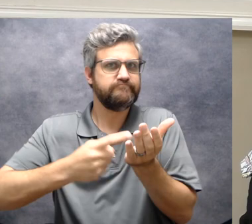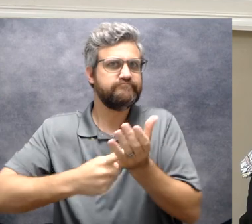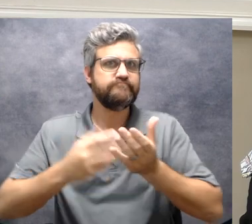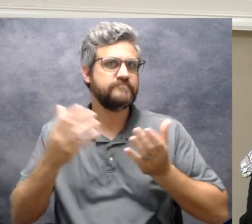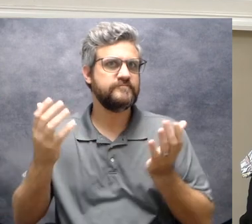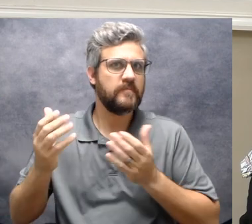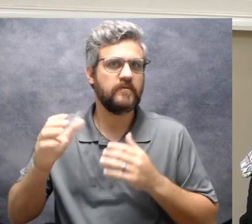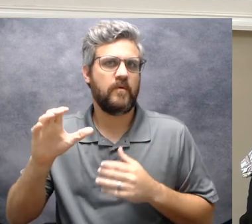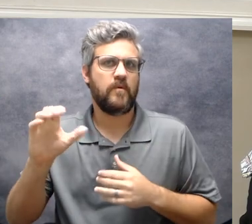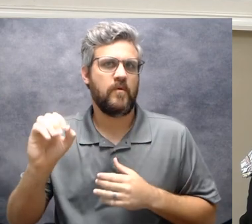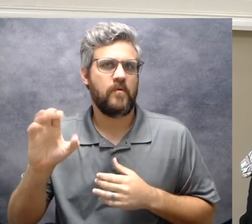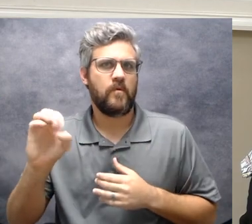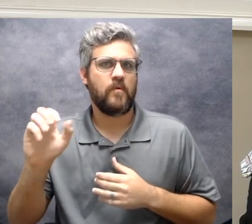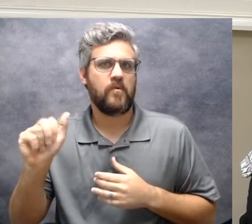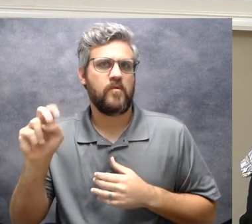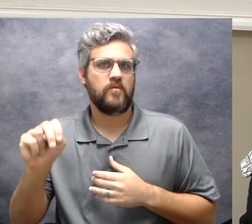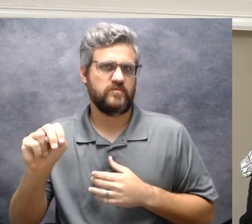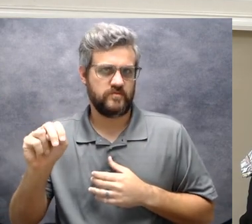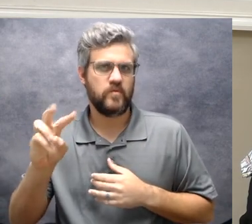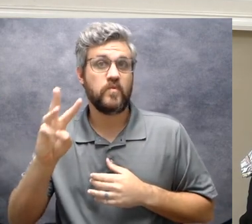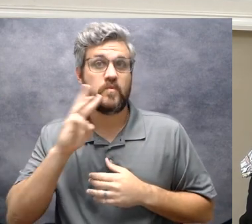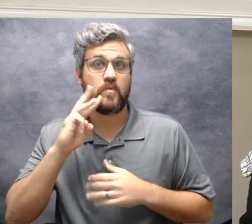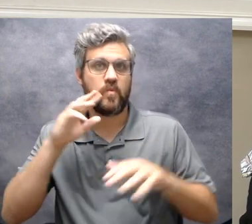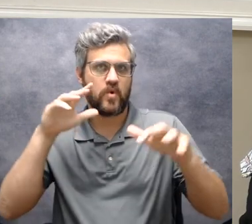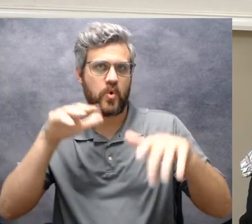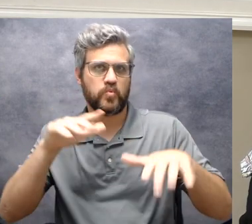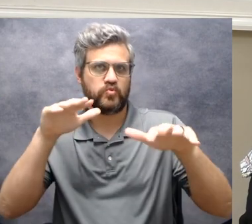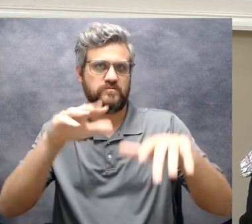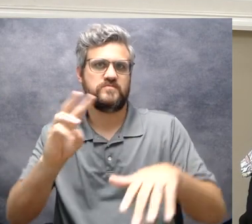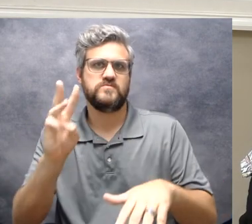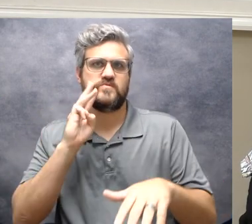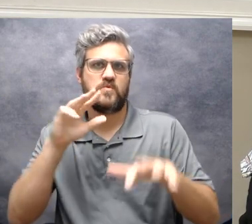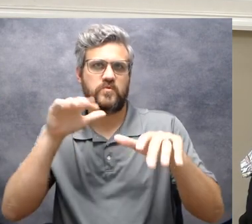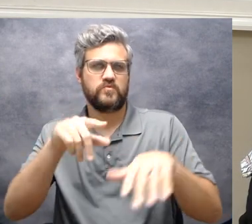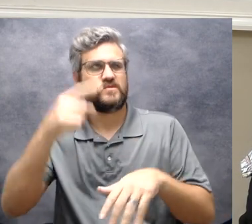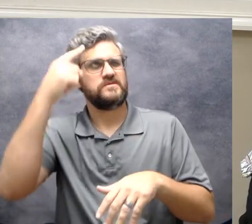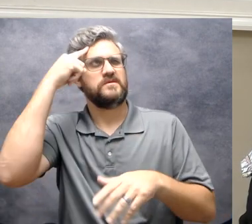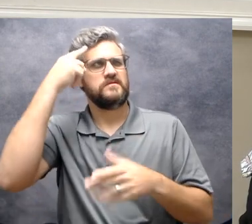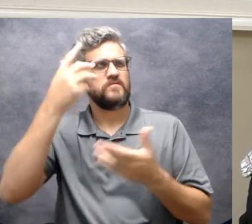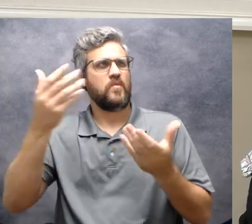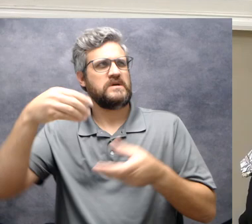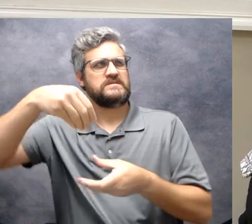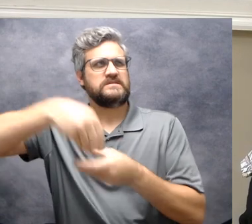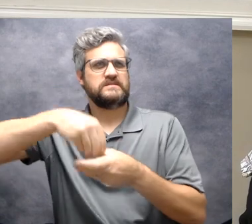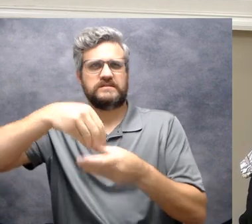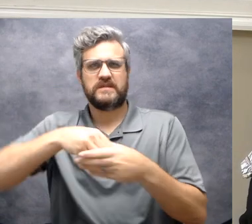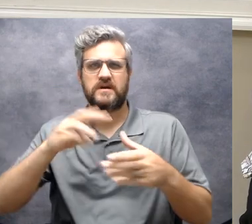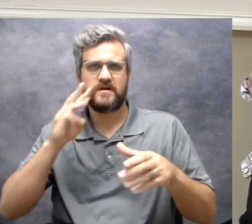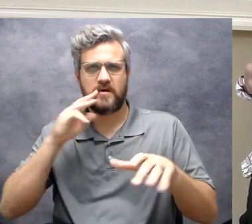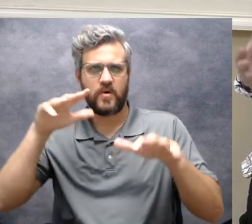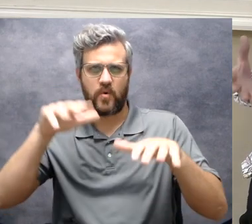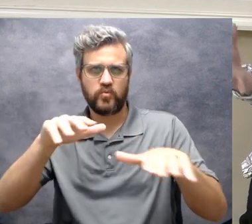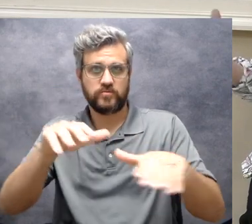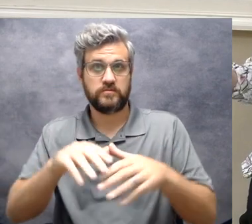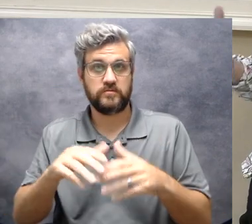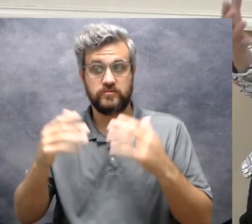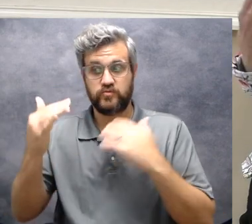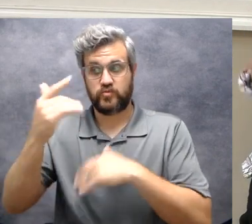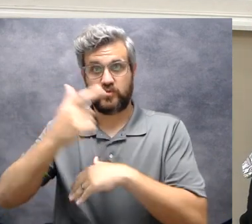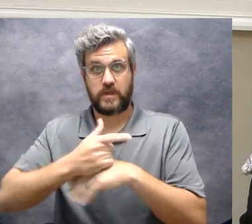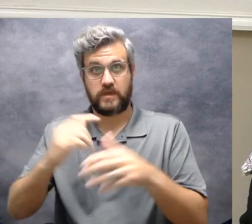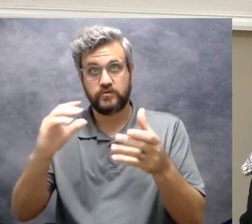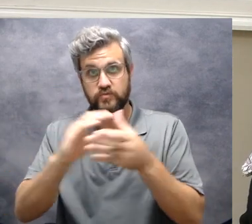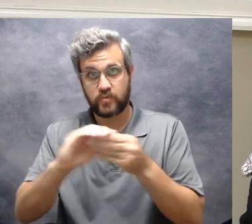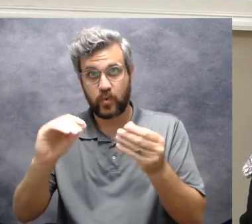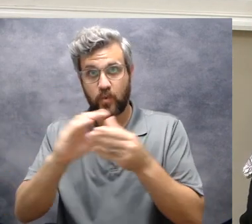try to stop and think of what you're gonna find in the ocean today's stories are going to be about